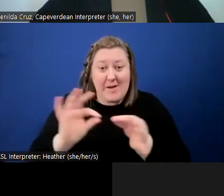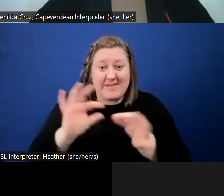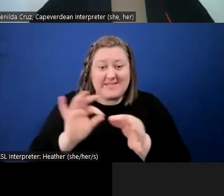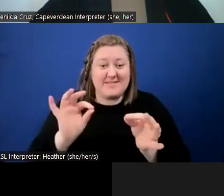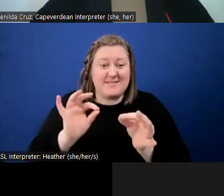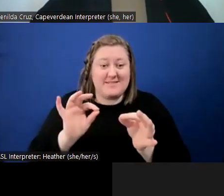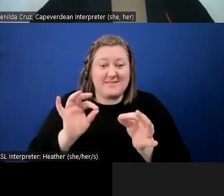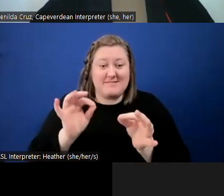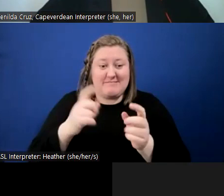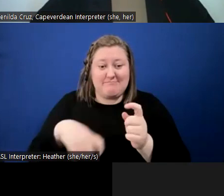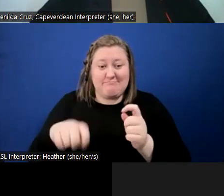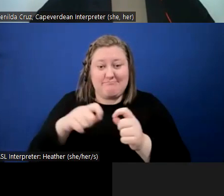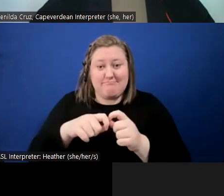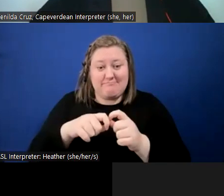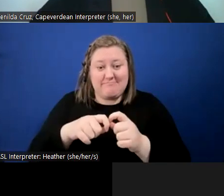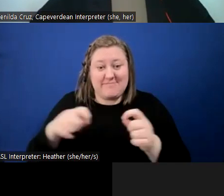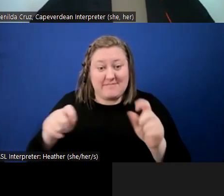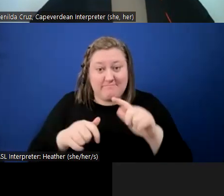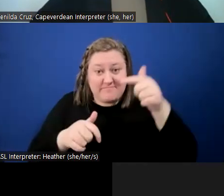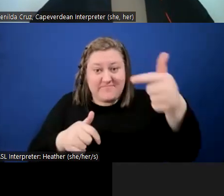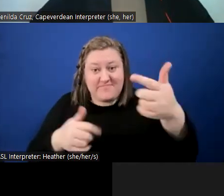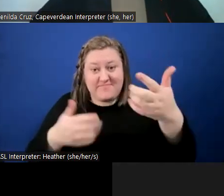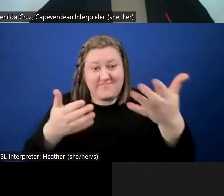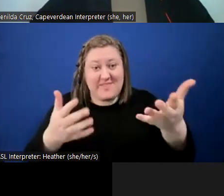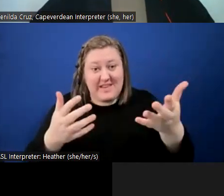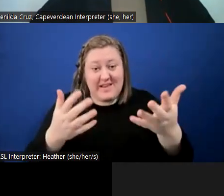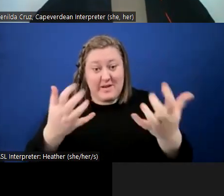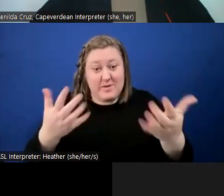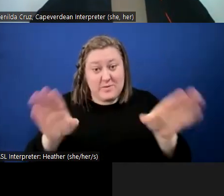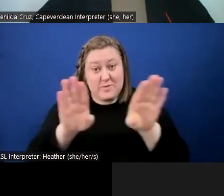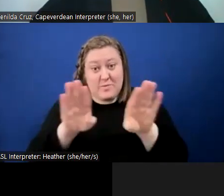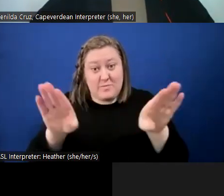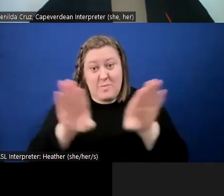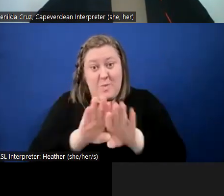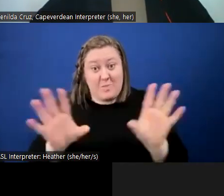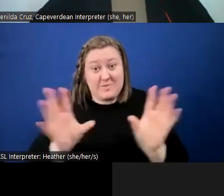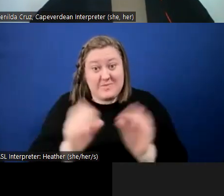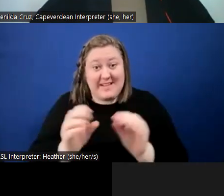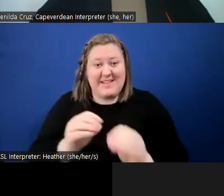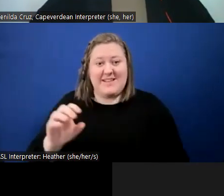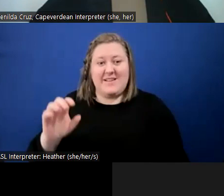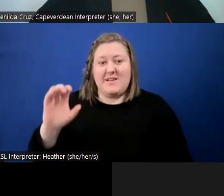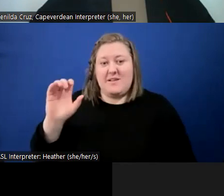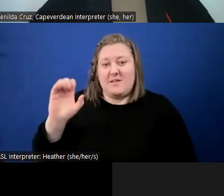just hand it back to you and say, would you like to close out the meeting? Sure.